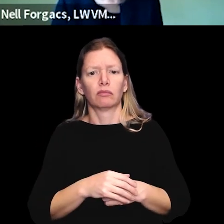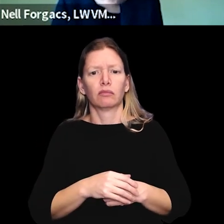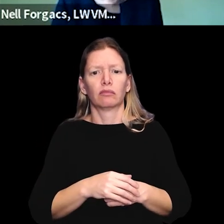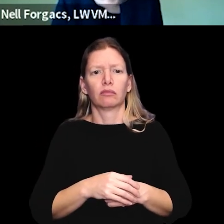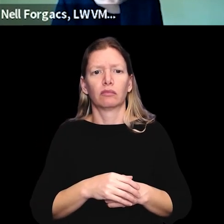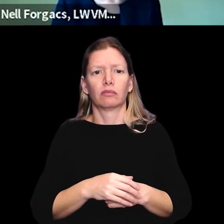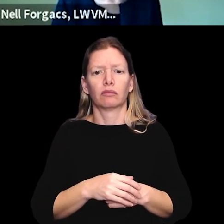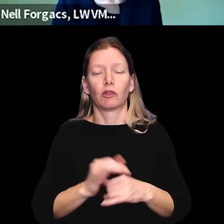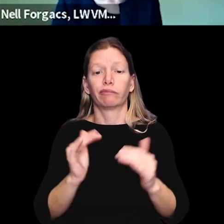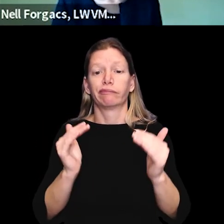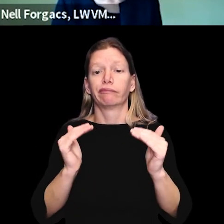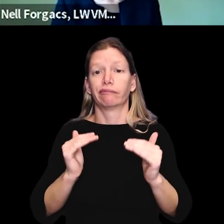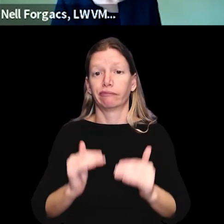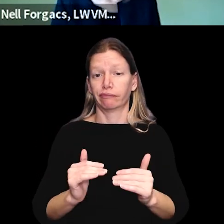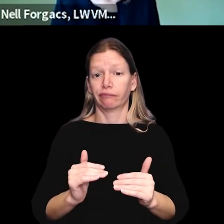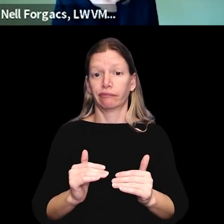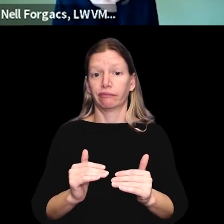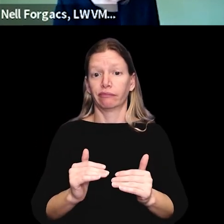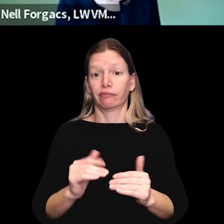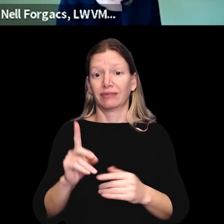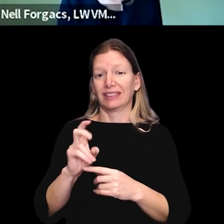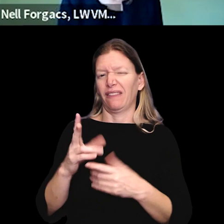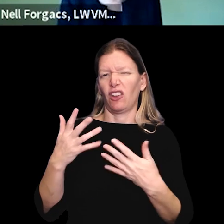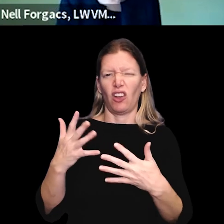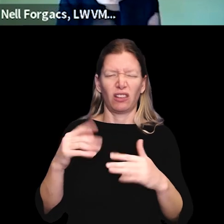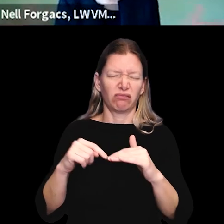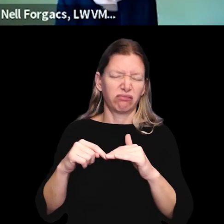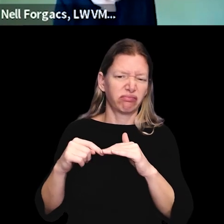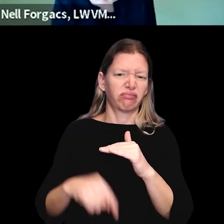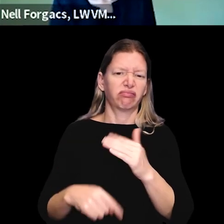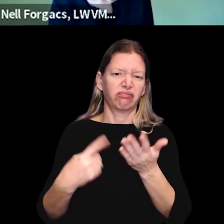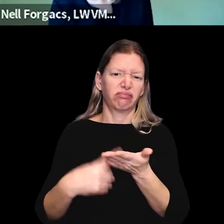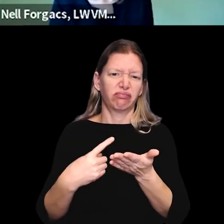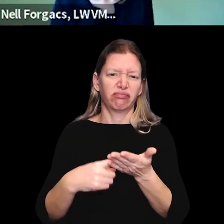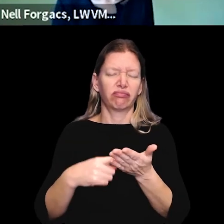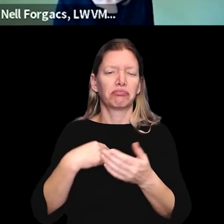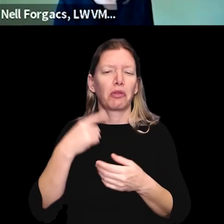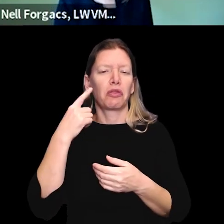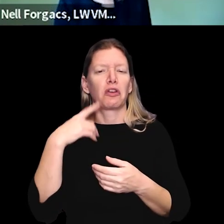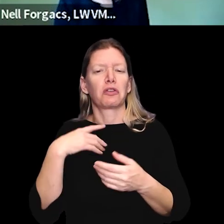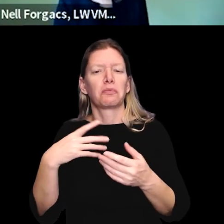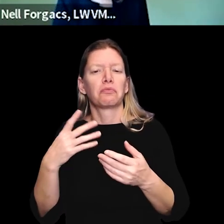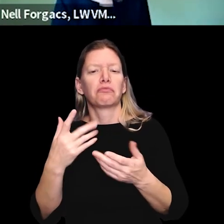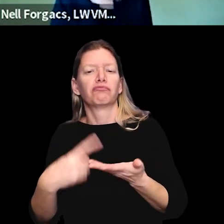to the of state, and state has presented aंut